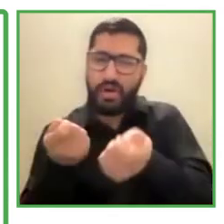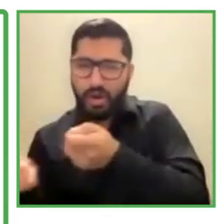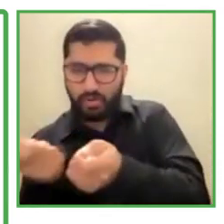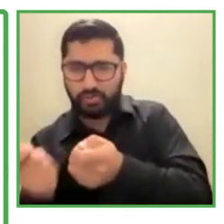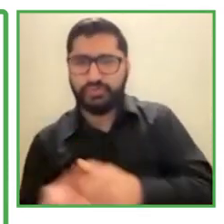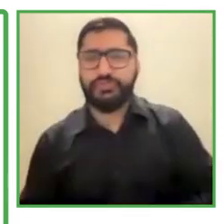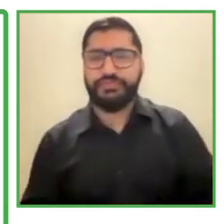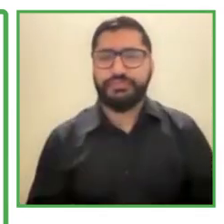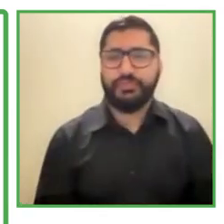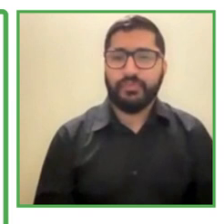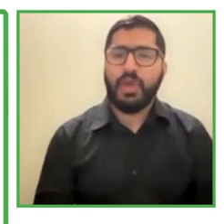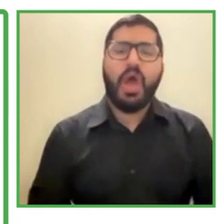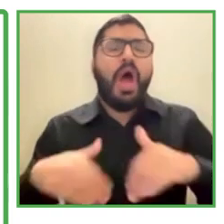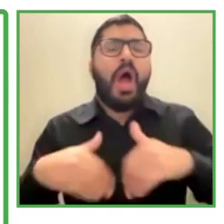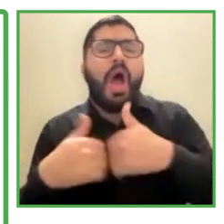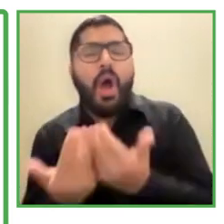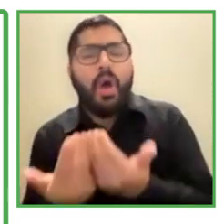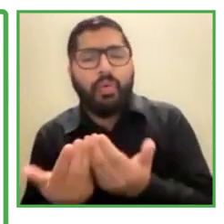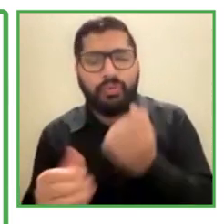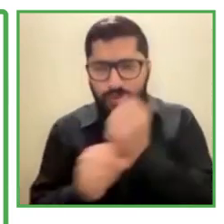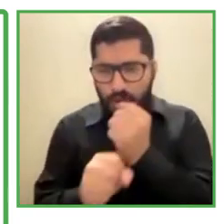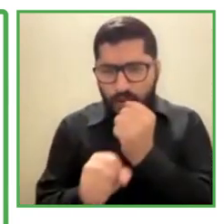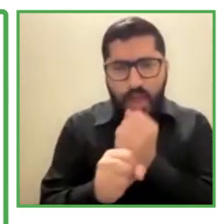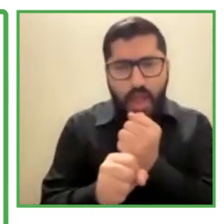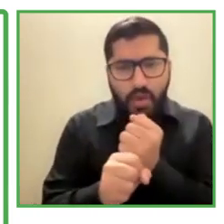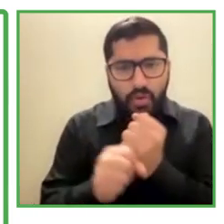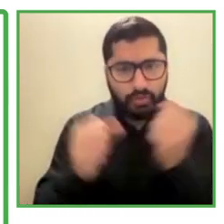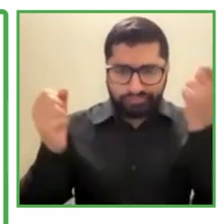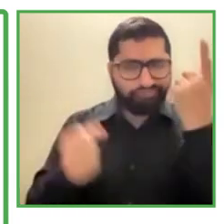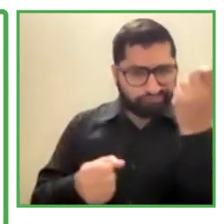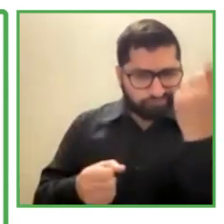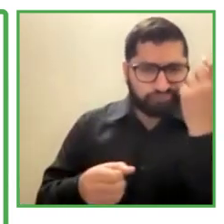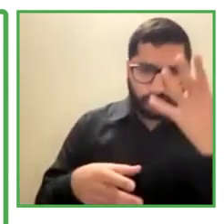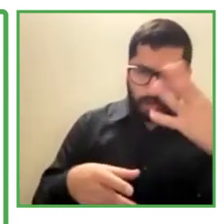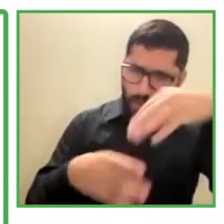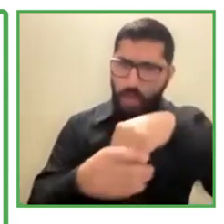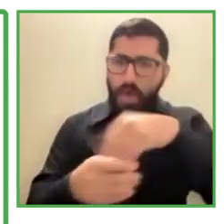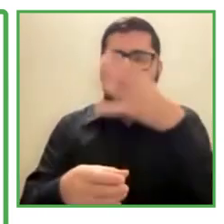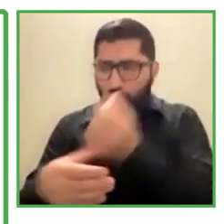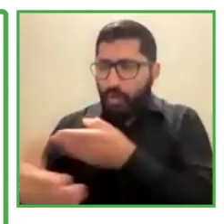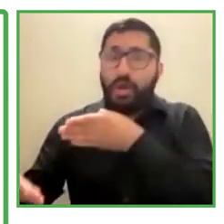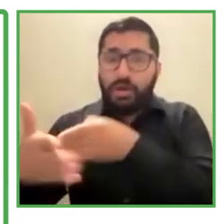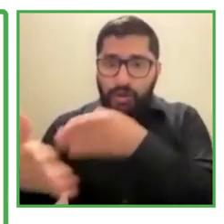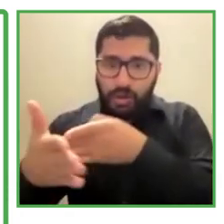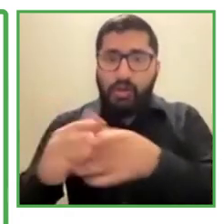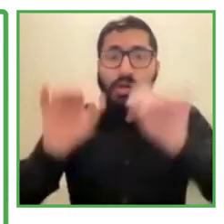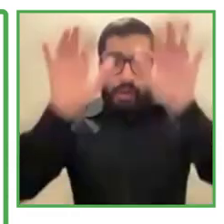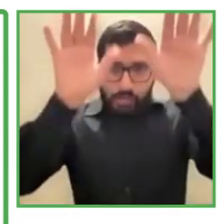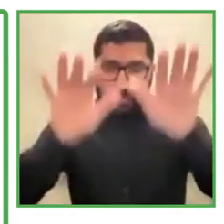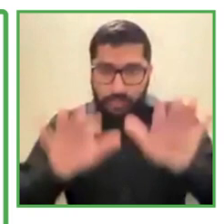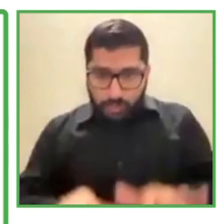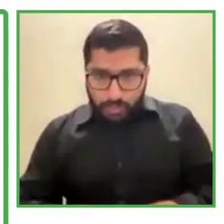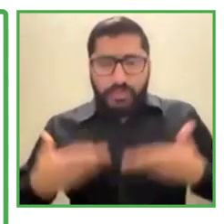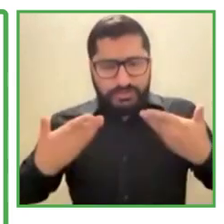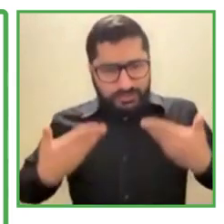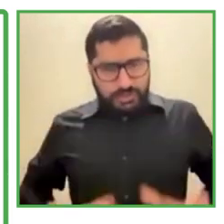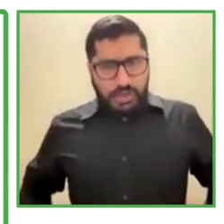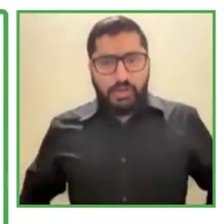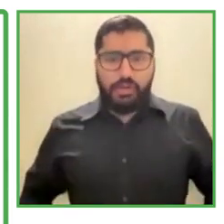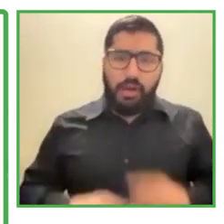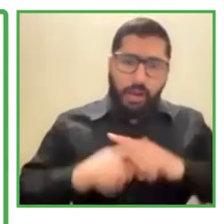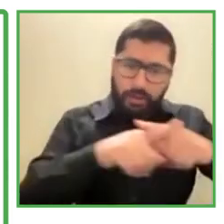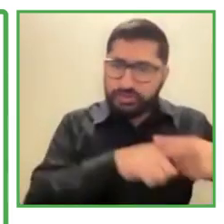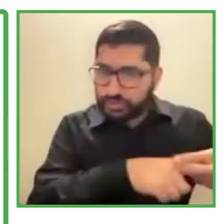physical barriers, and social barriers. Together in the workplace and in the business place, we always face these barriers that